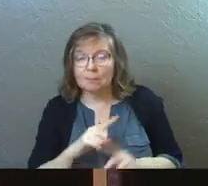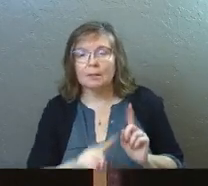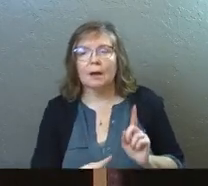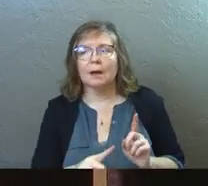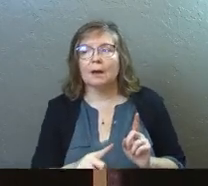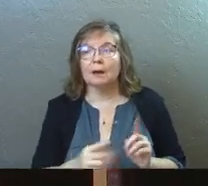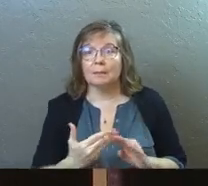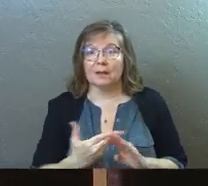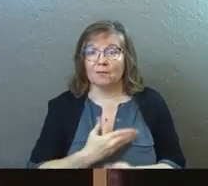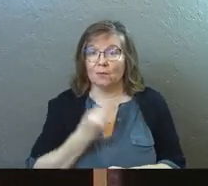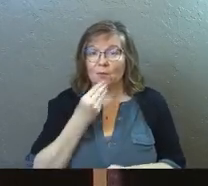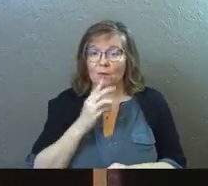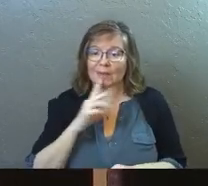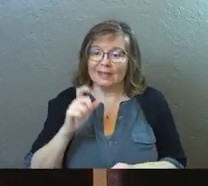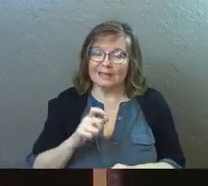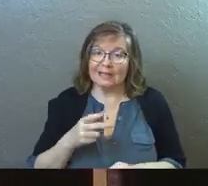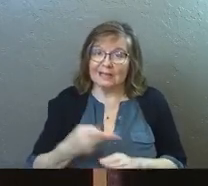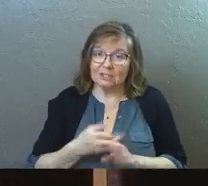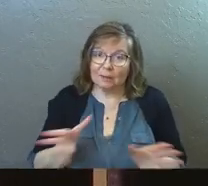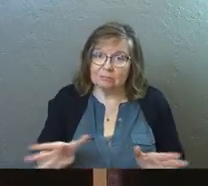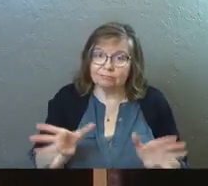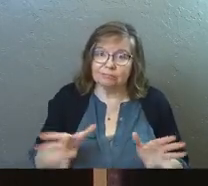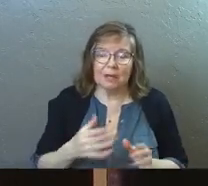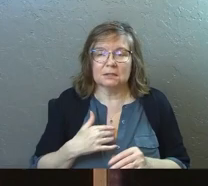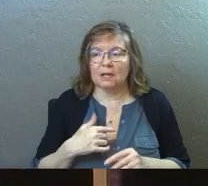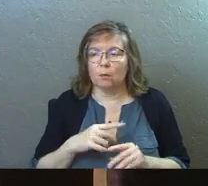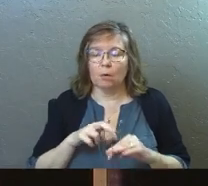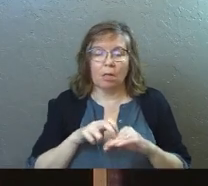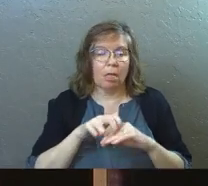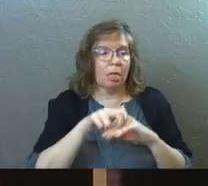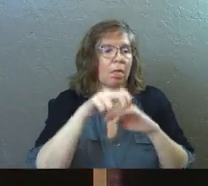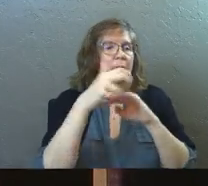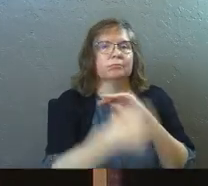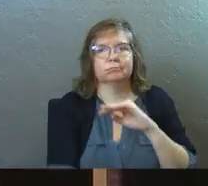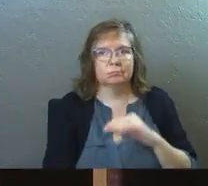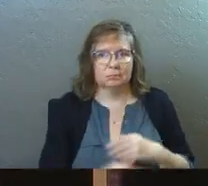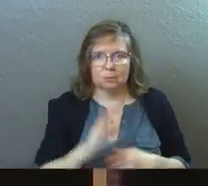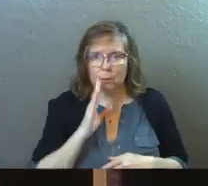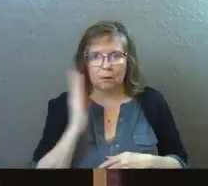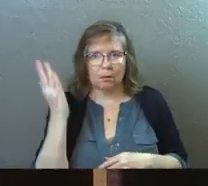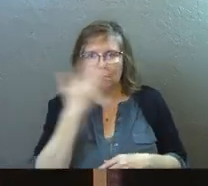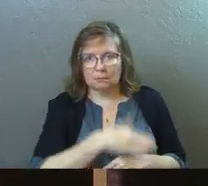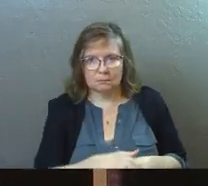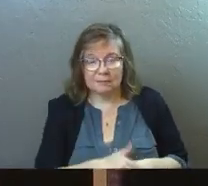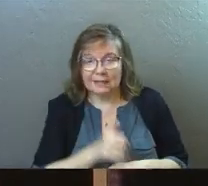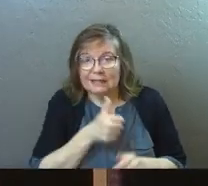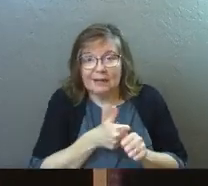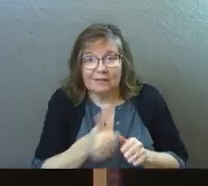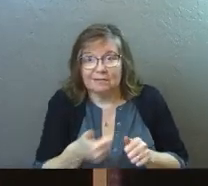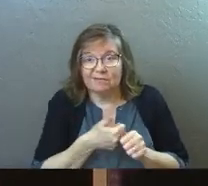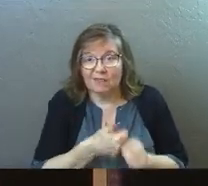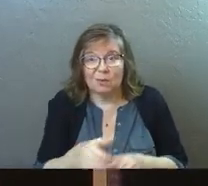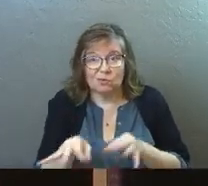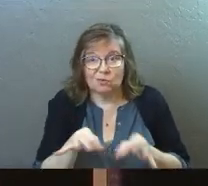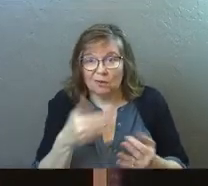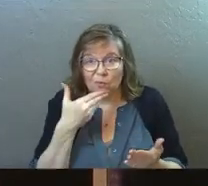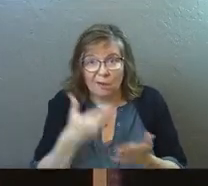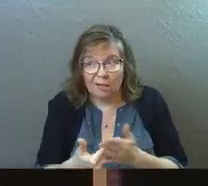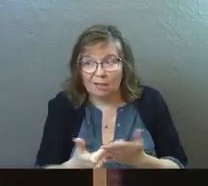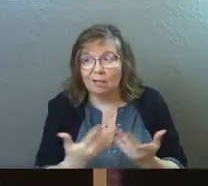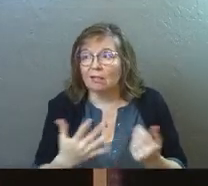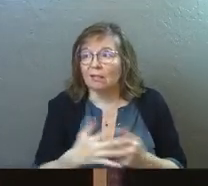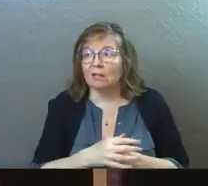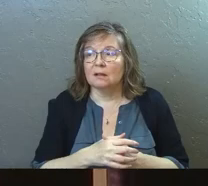even before food and water, they needed a shepherd because they'd go walking off a cliff. They didn't follow directions too well. Well,